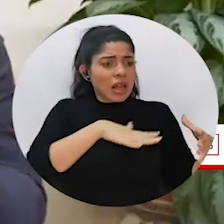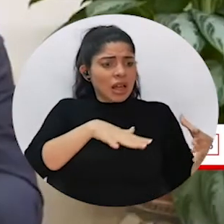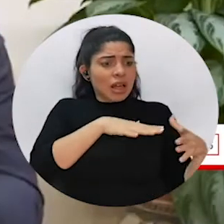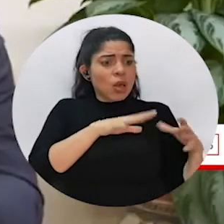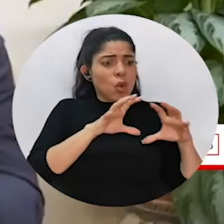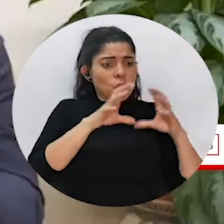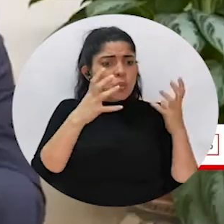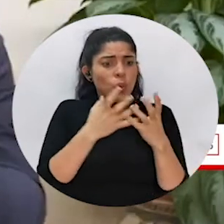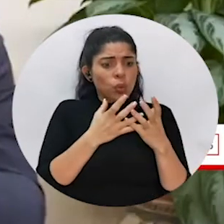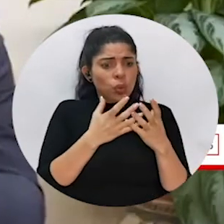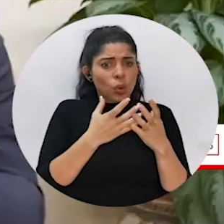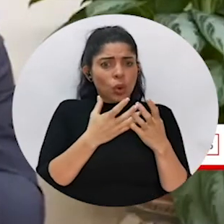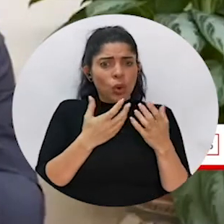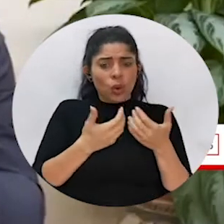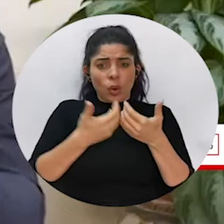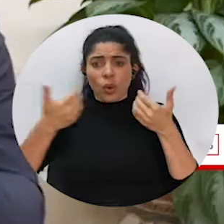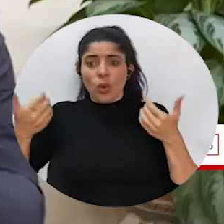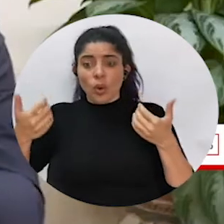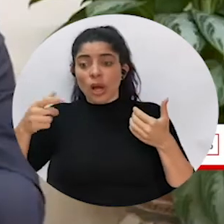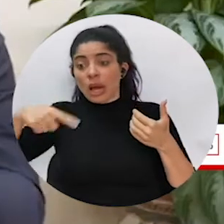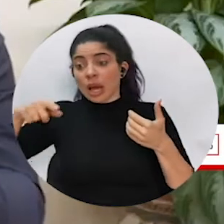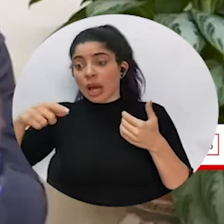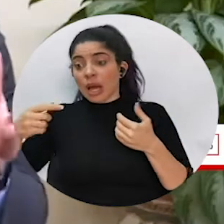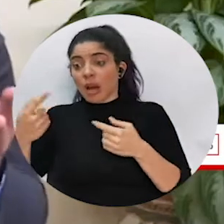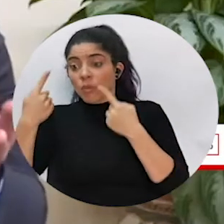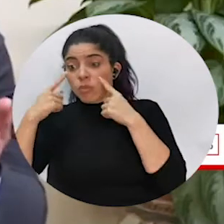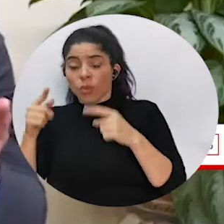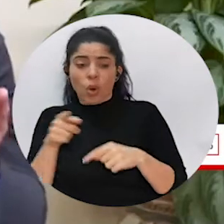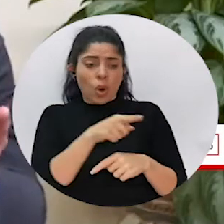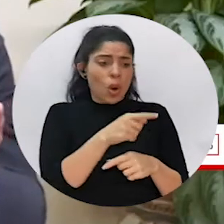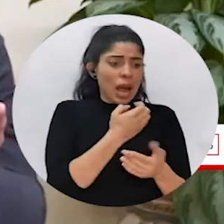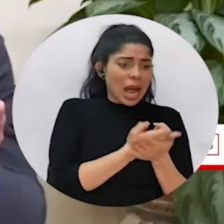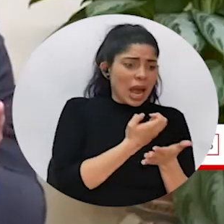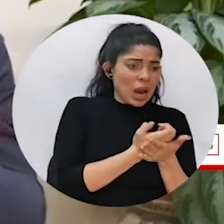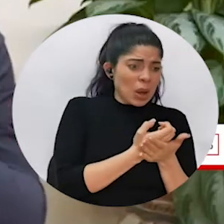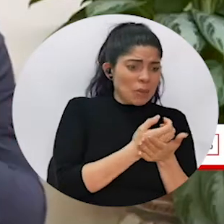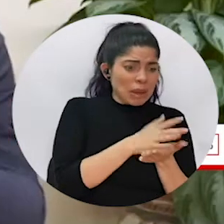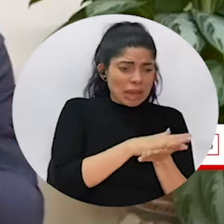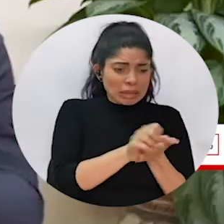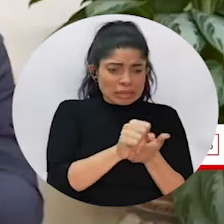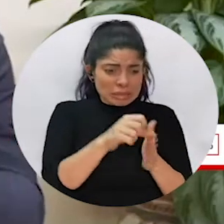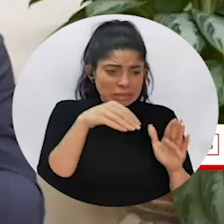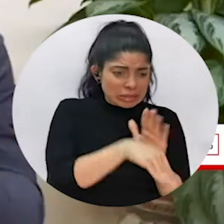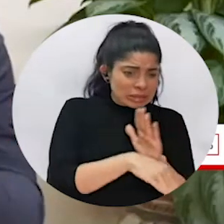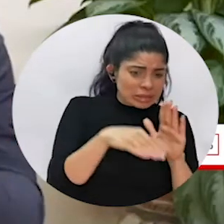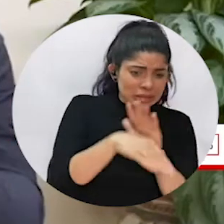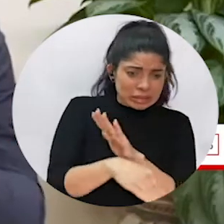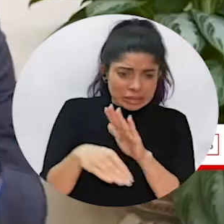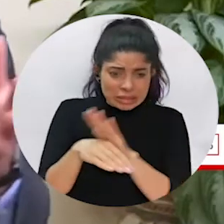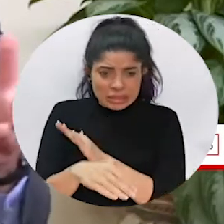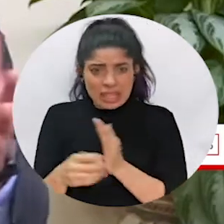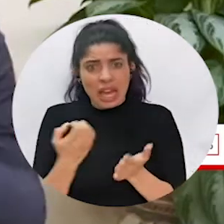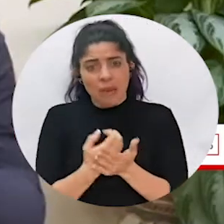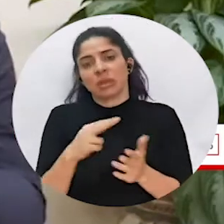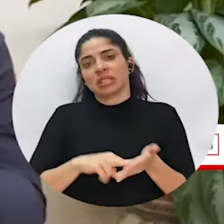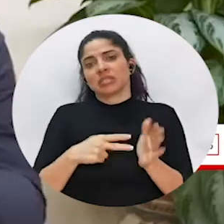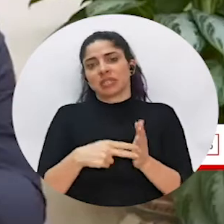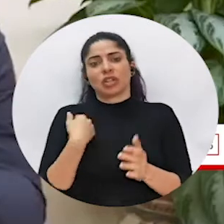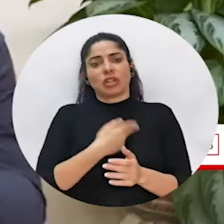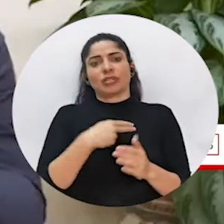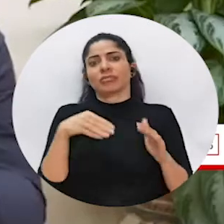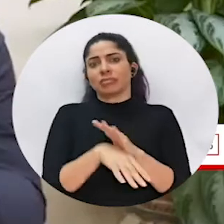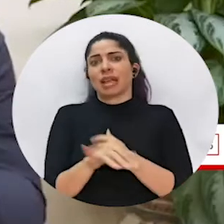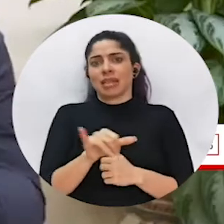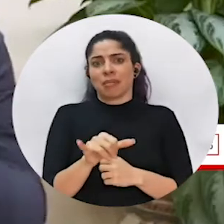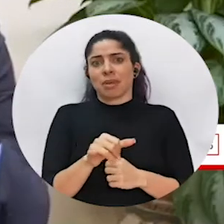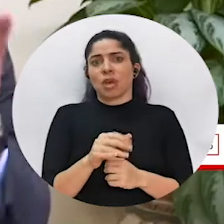interlinked world that if the rest of the world economies are devastated, we are going to